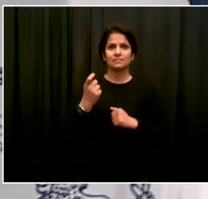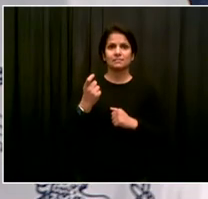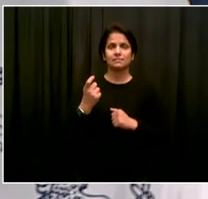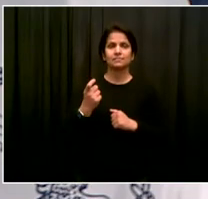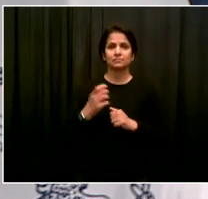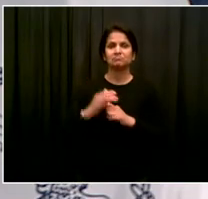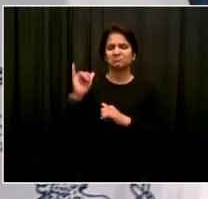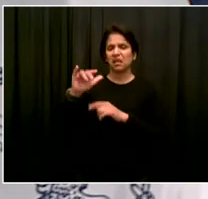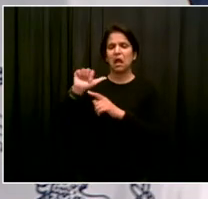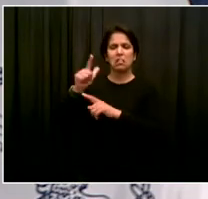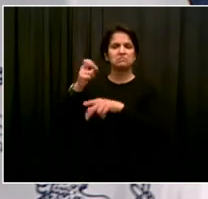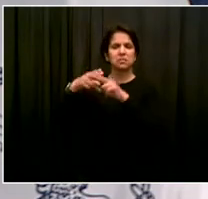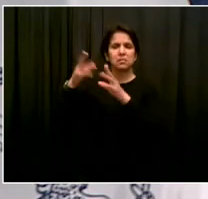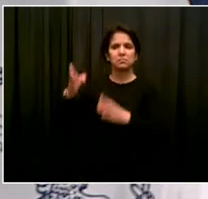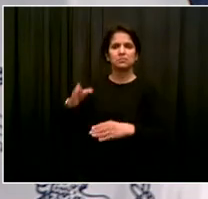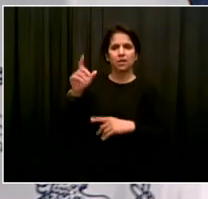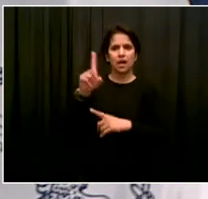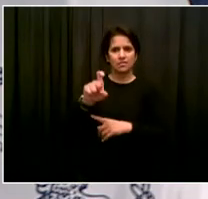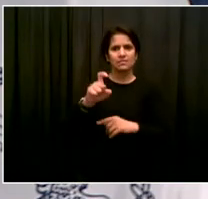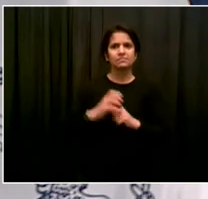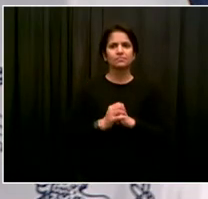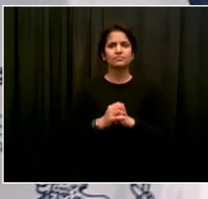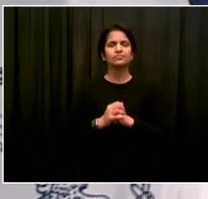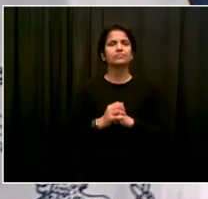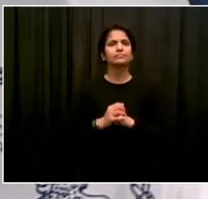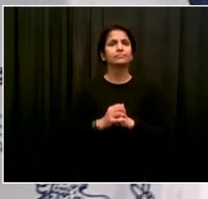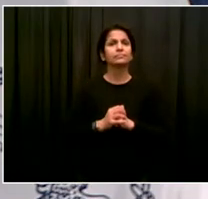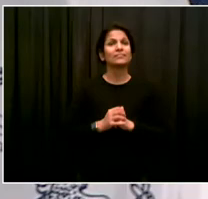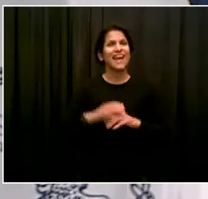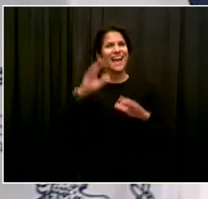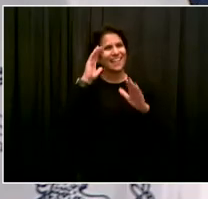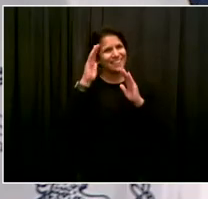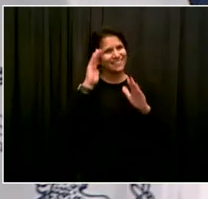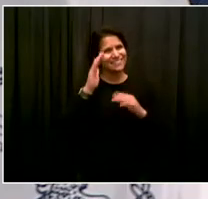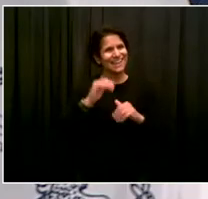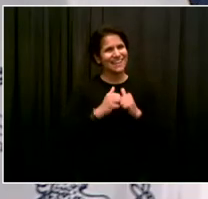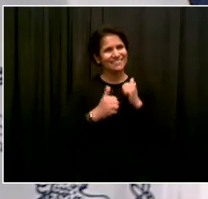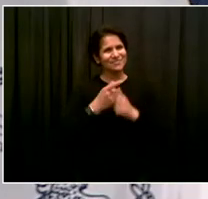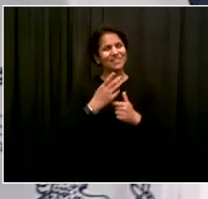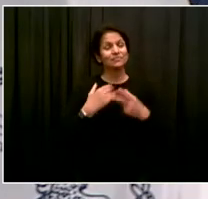Hi, everyone. My first question is for the chancellor.